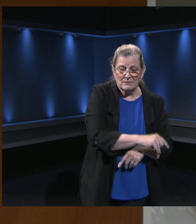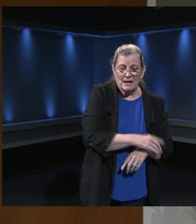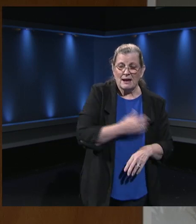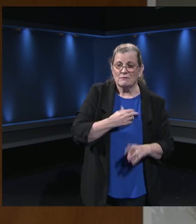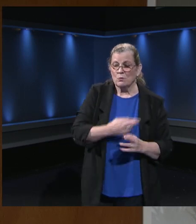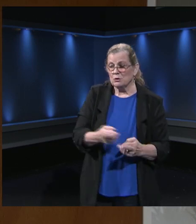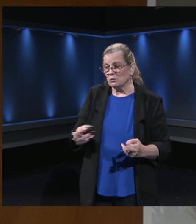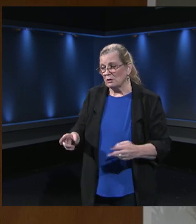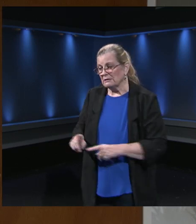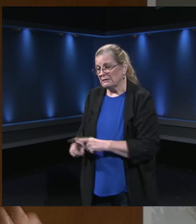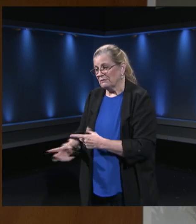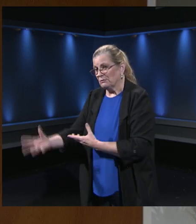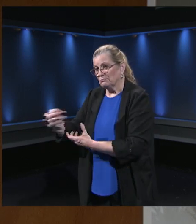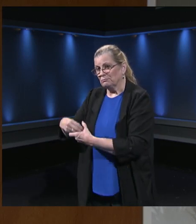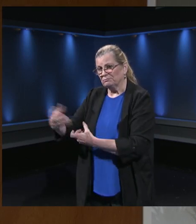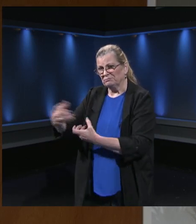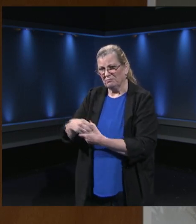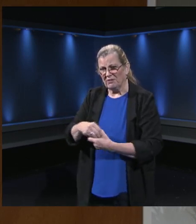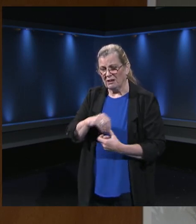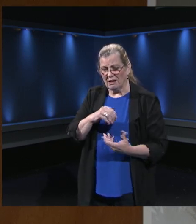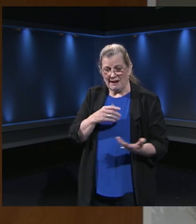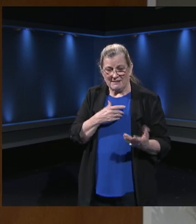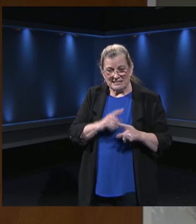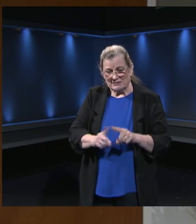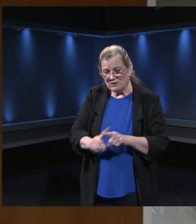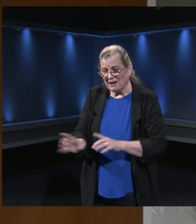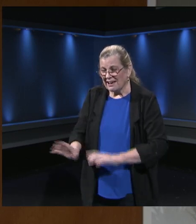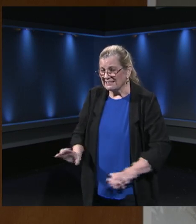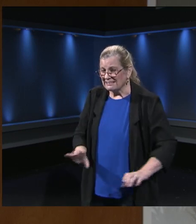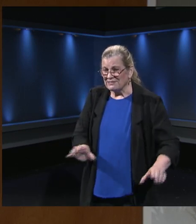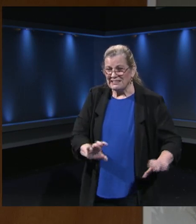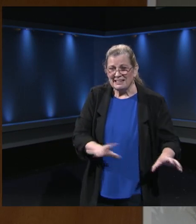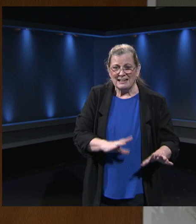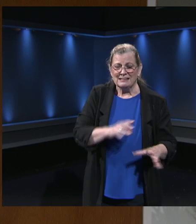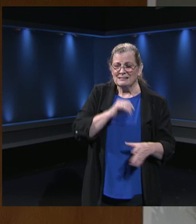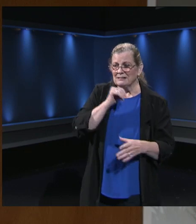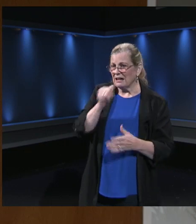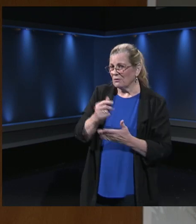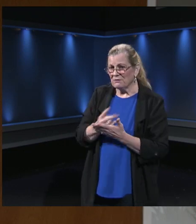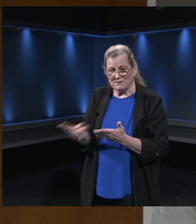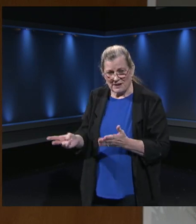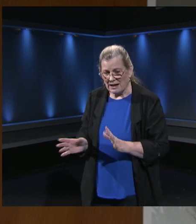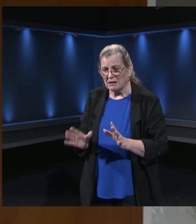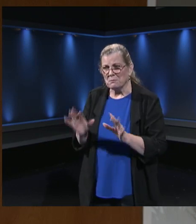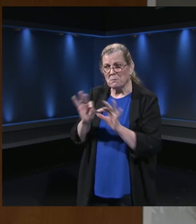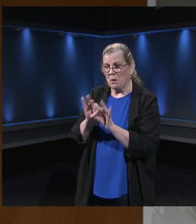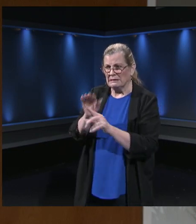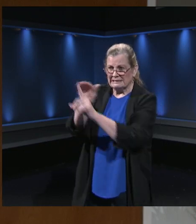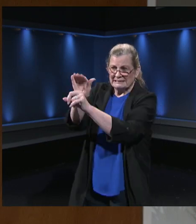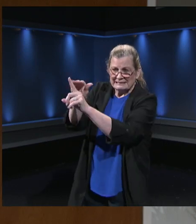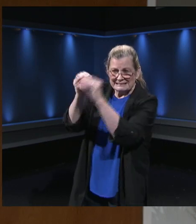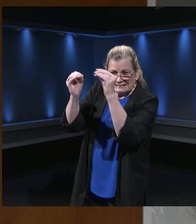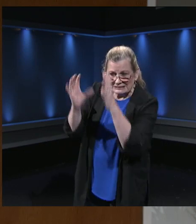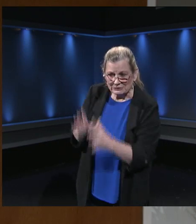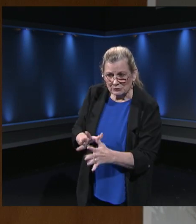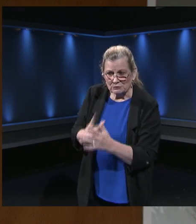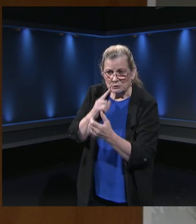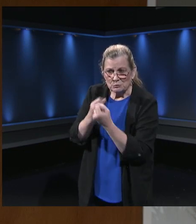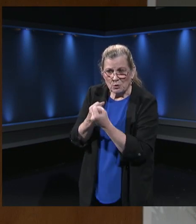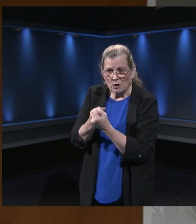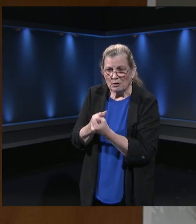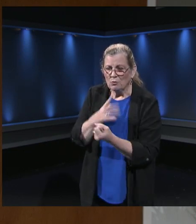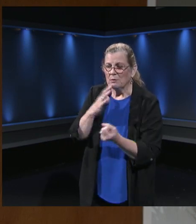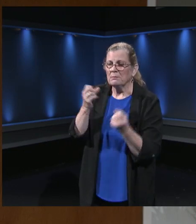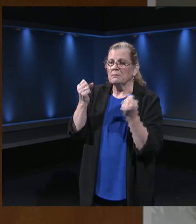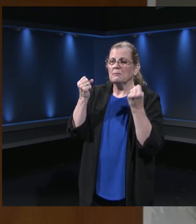know. Even if your child doesn't even speak English. And last night, you and I heard a lot about worries around my child doesn't speak English. We have supports